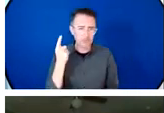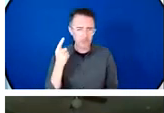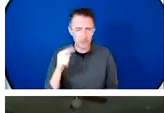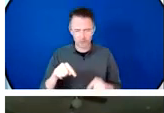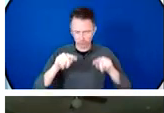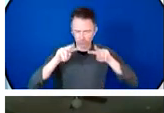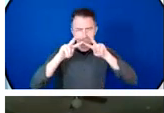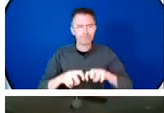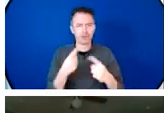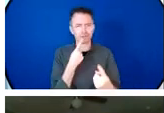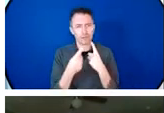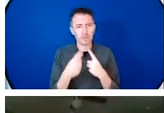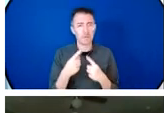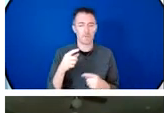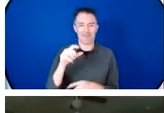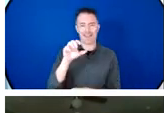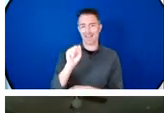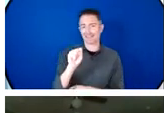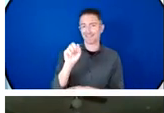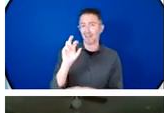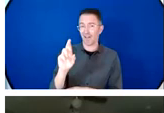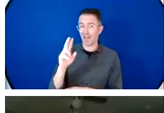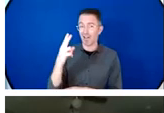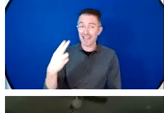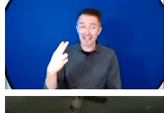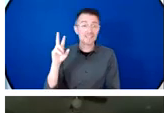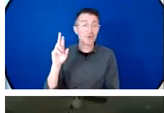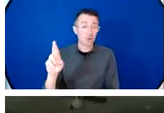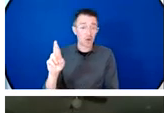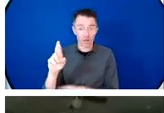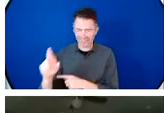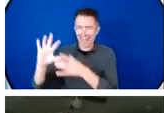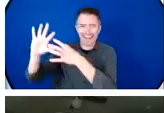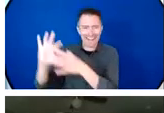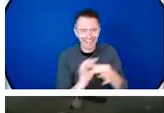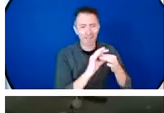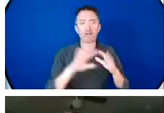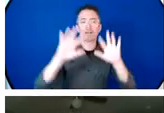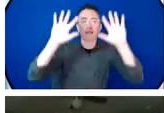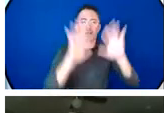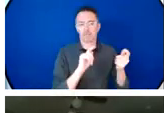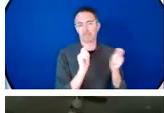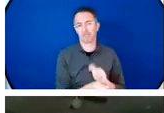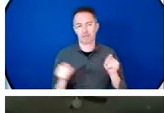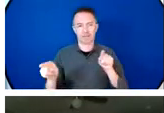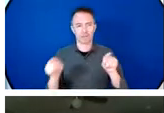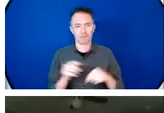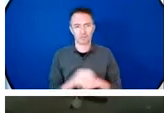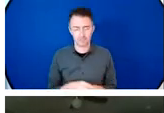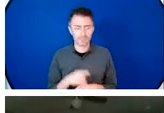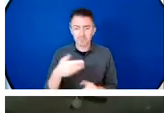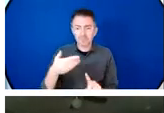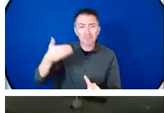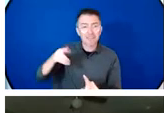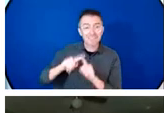and resilience efforts as many of the speakers before me have noted the world faces a profound climate crisis